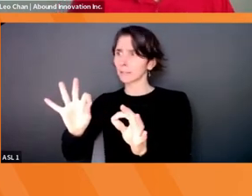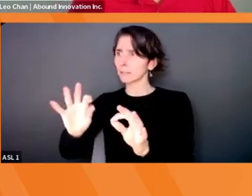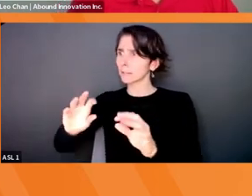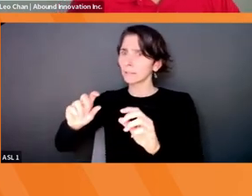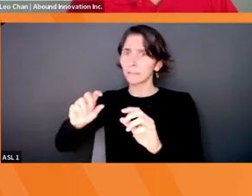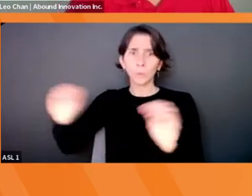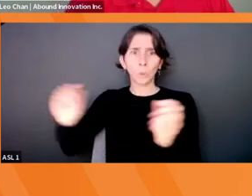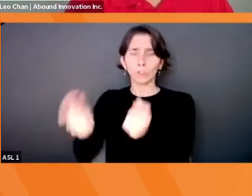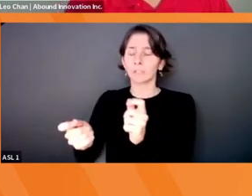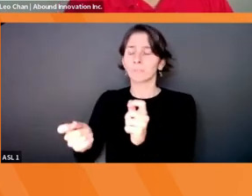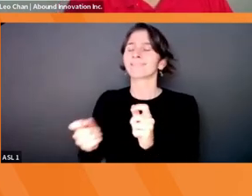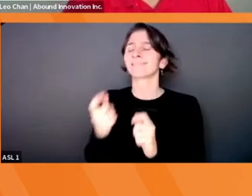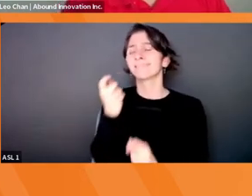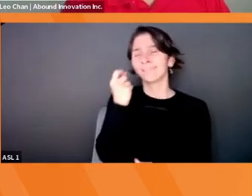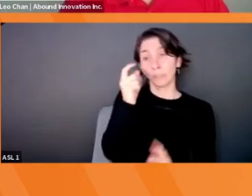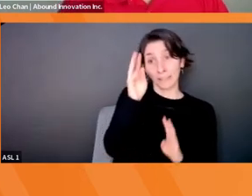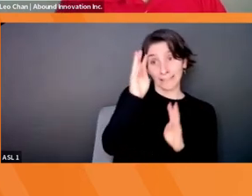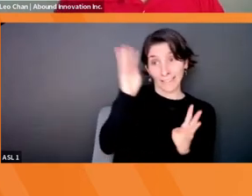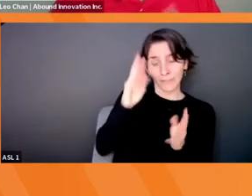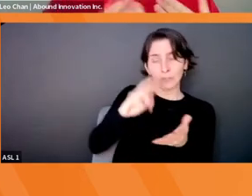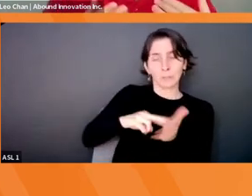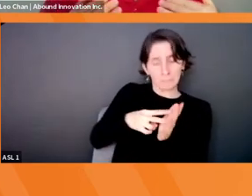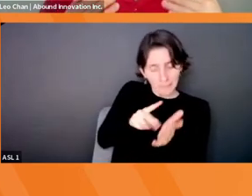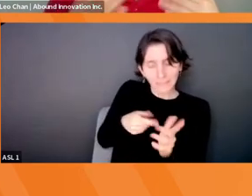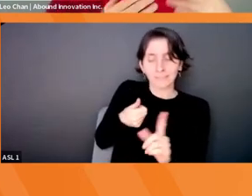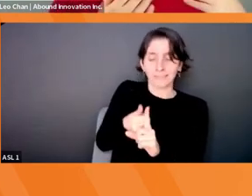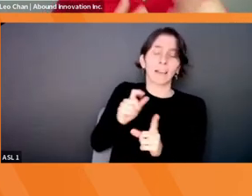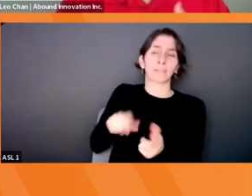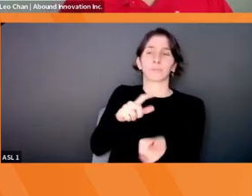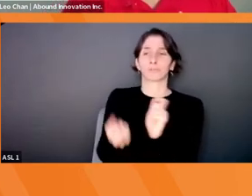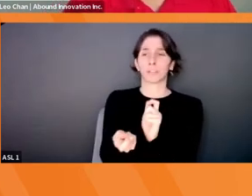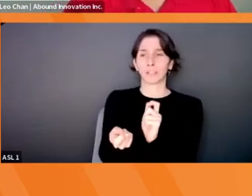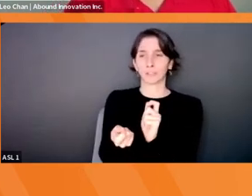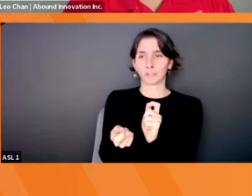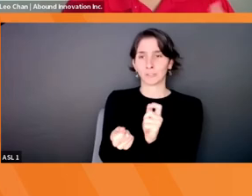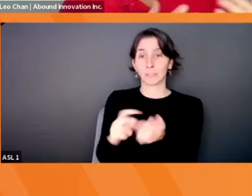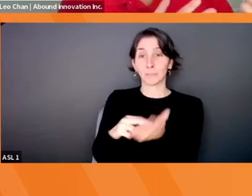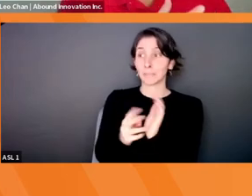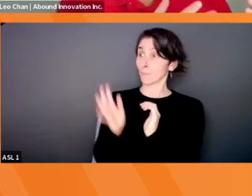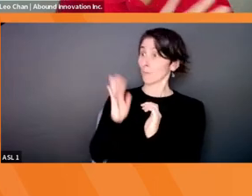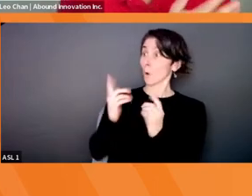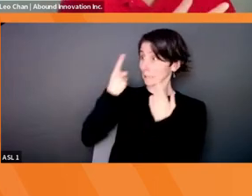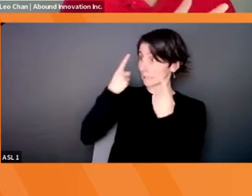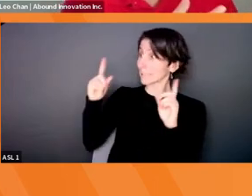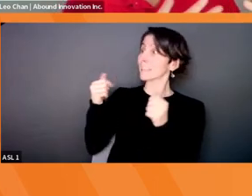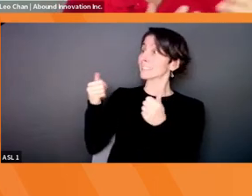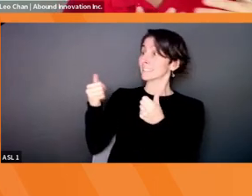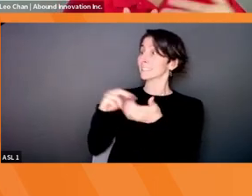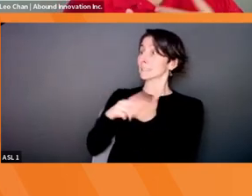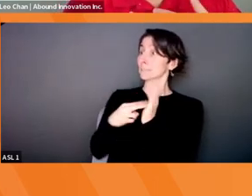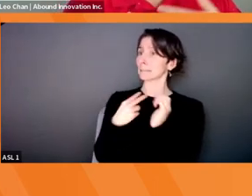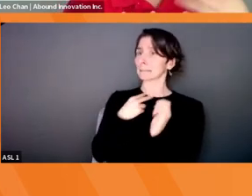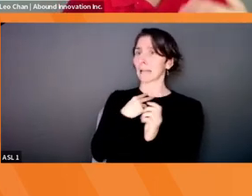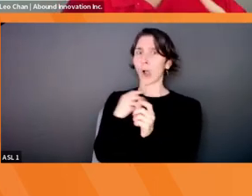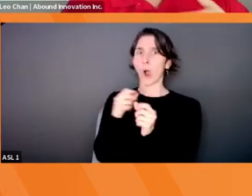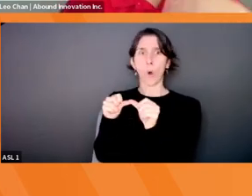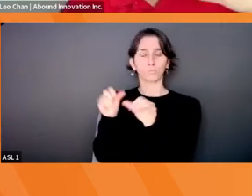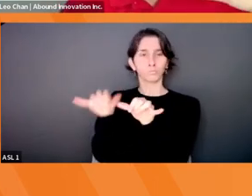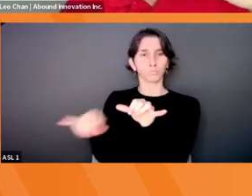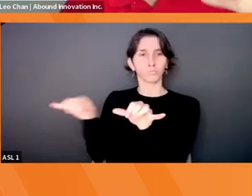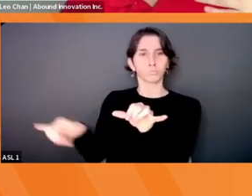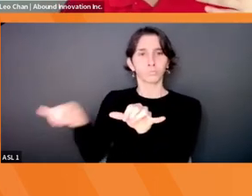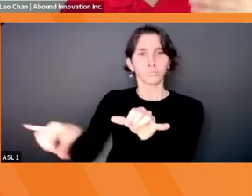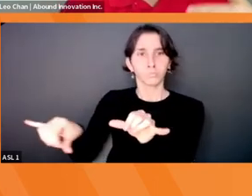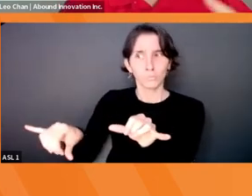is changing, it disrupts the status quo. So sometimes the past success of our organization can actually prevent us from actually having a desire to innovate.